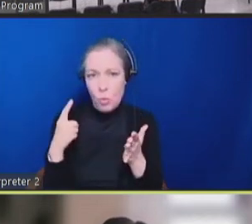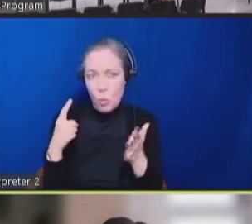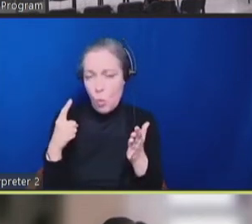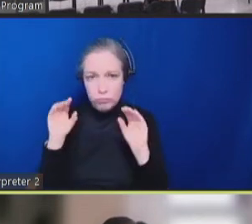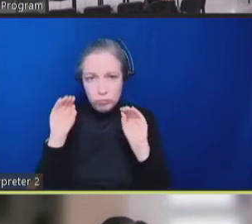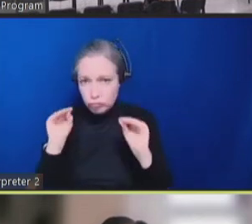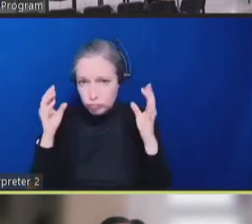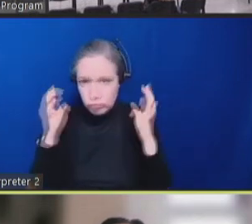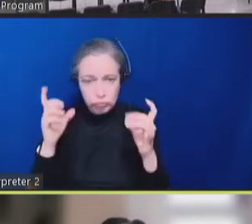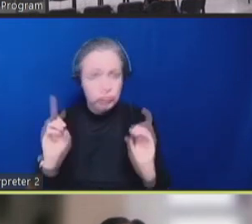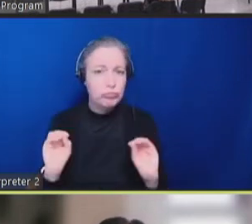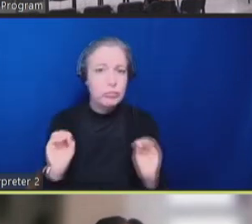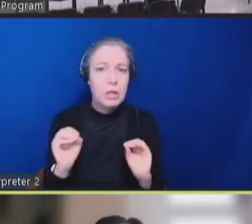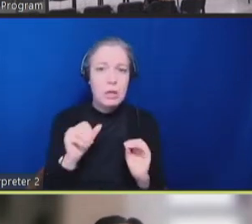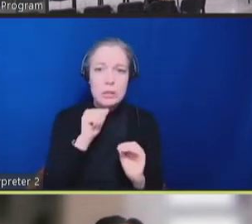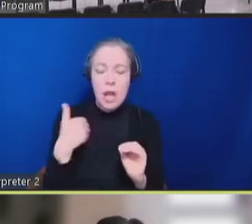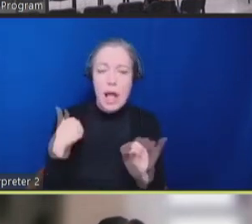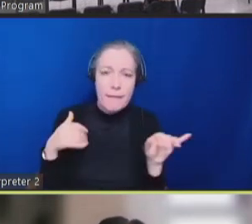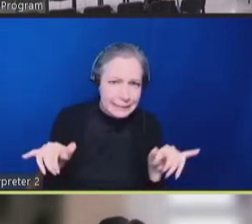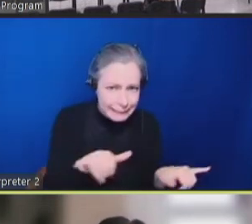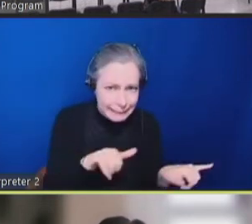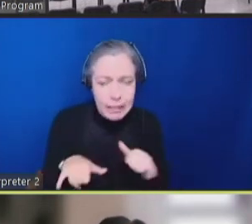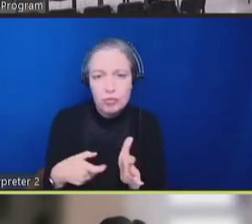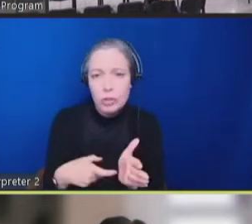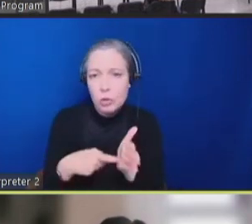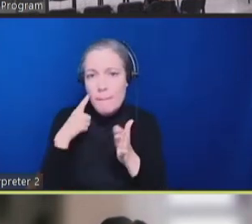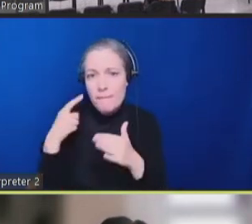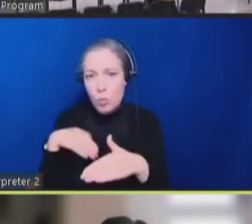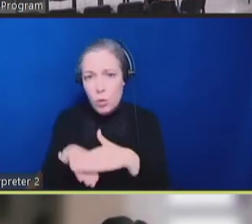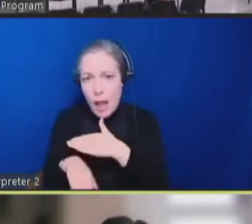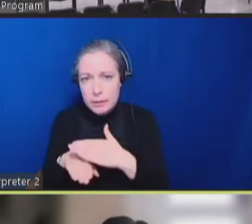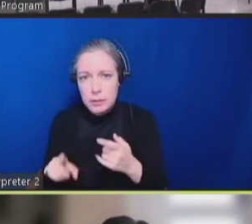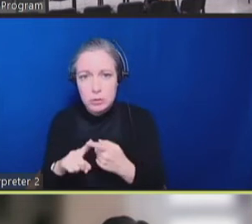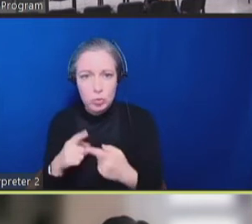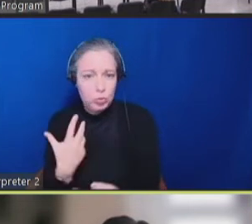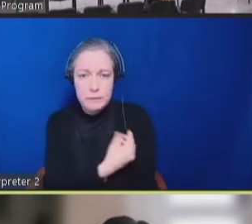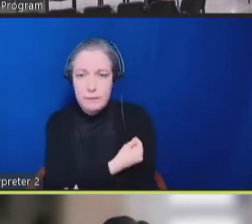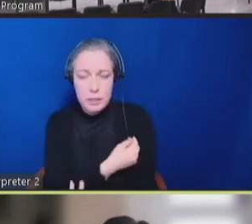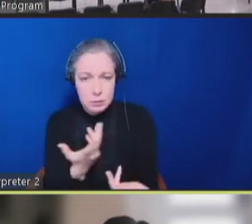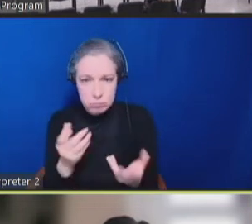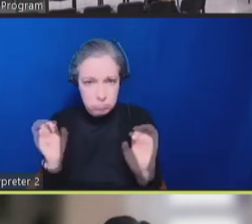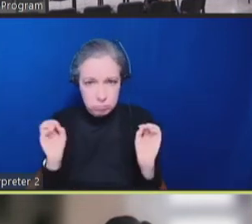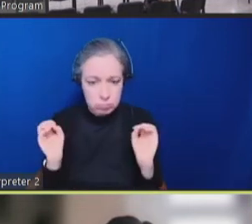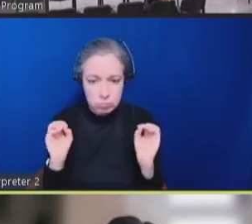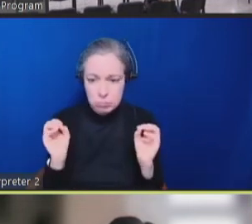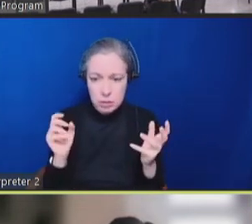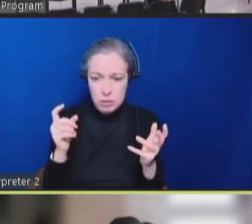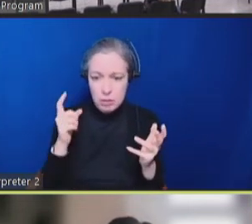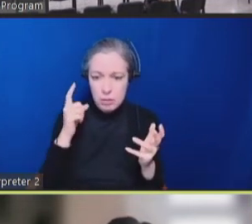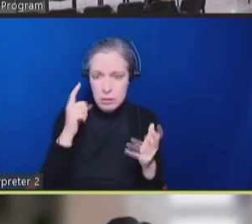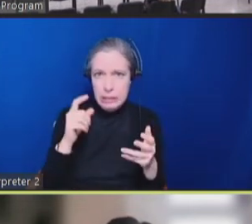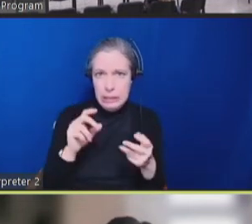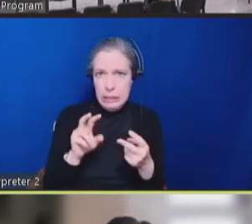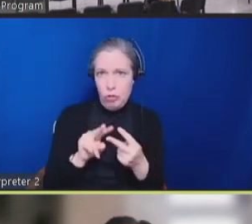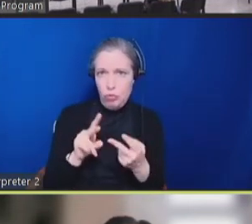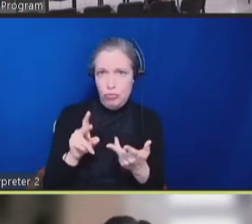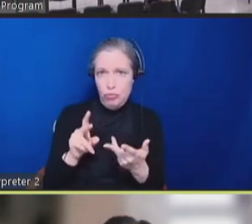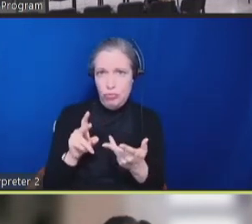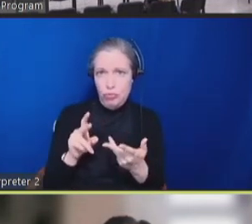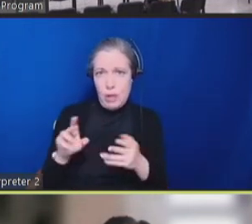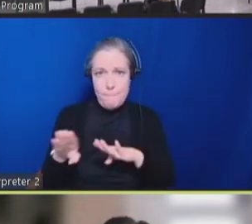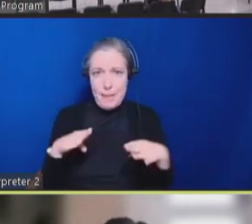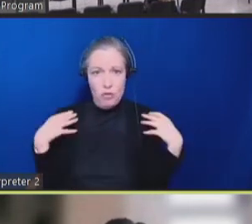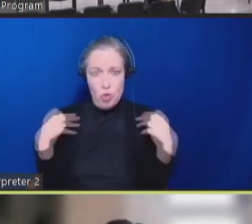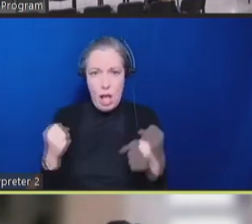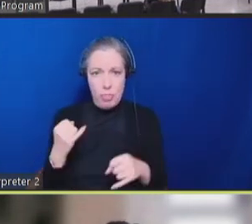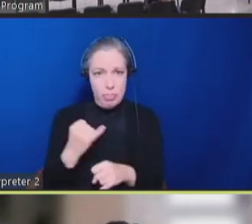people in either inpatient behavioral health settings or living in the community. And so this is just kind of echoing some of the